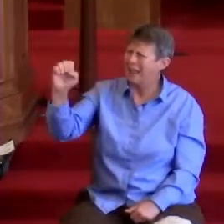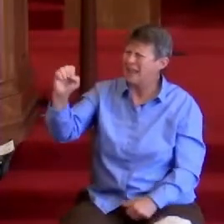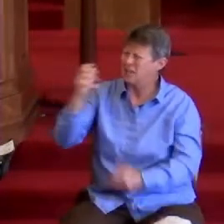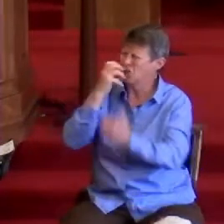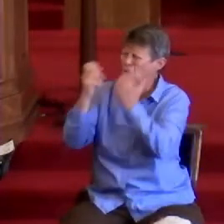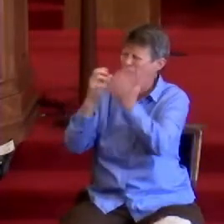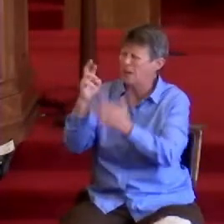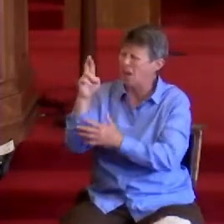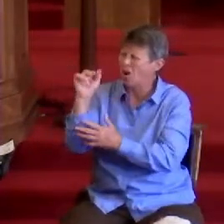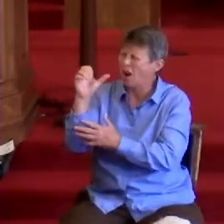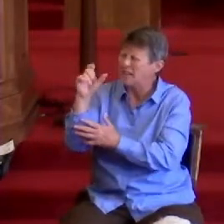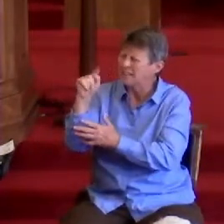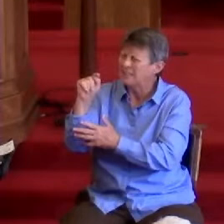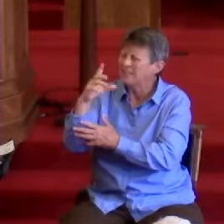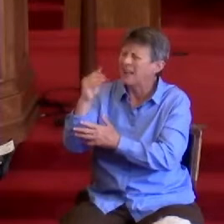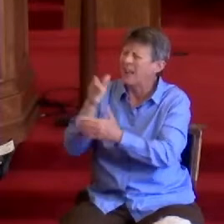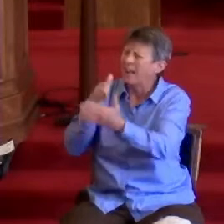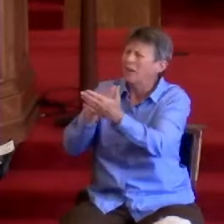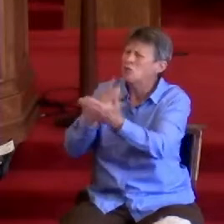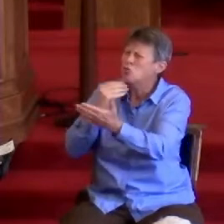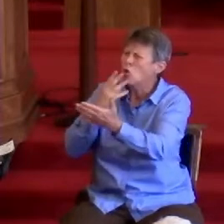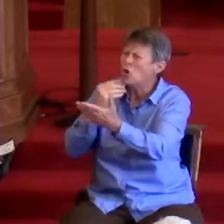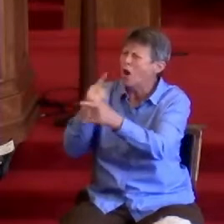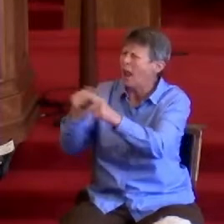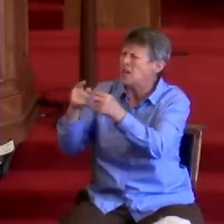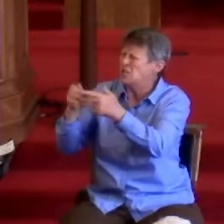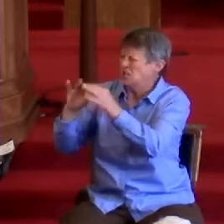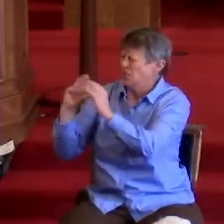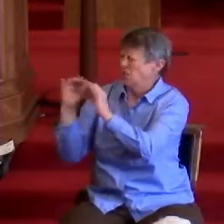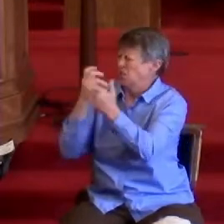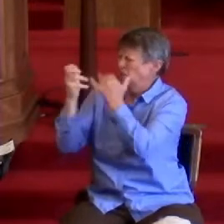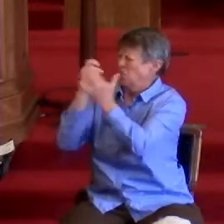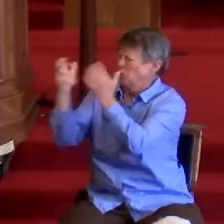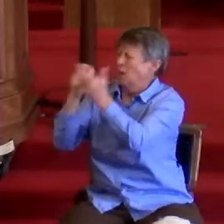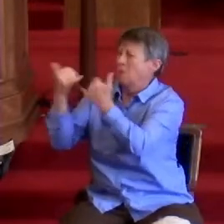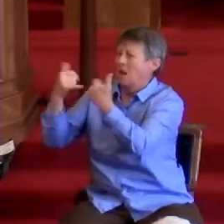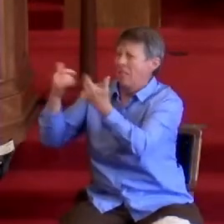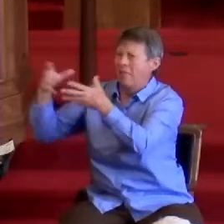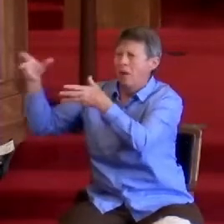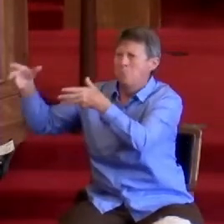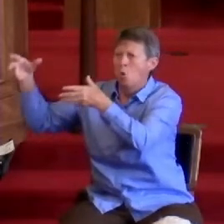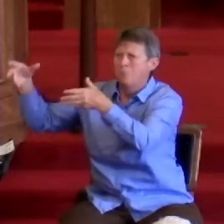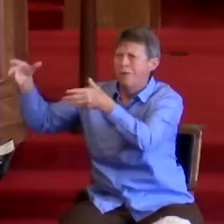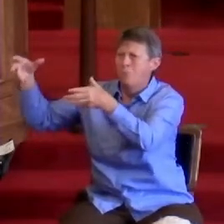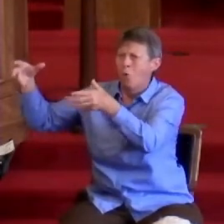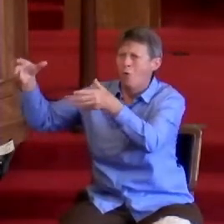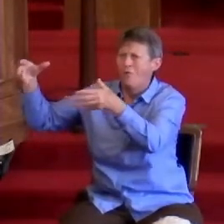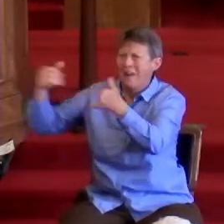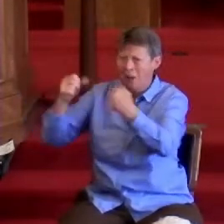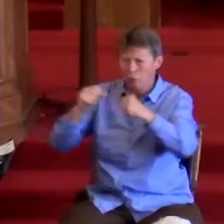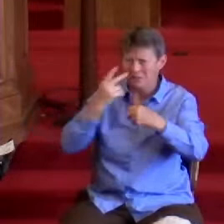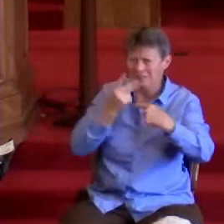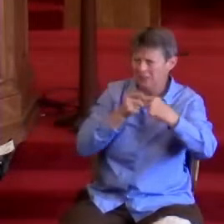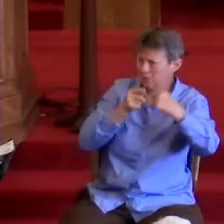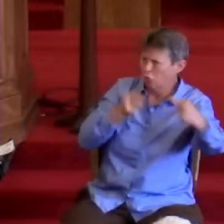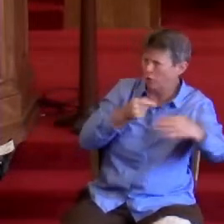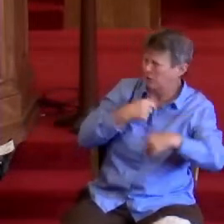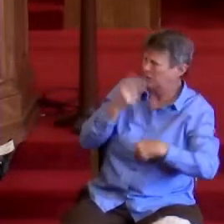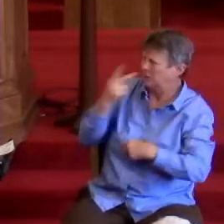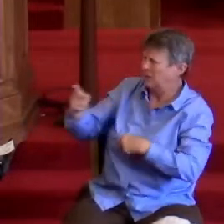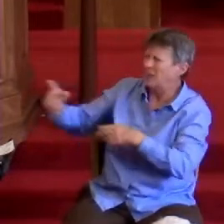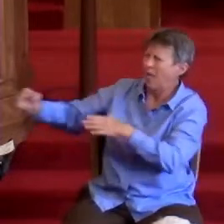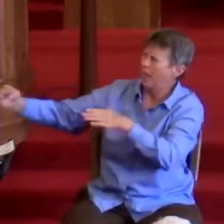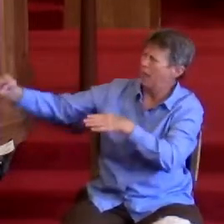slogans, but they were on the move, and now from across the street, they could be seen cresting the hill and marching